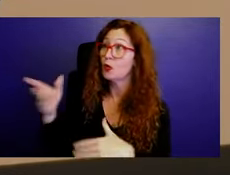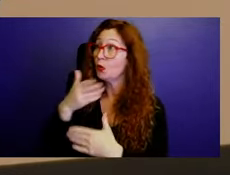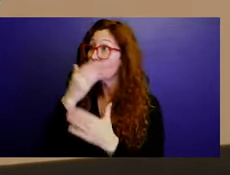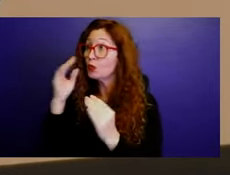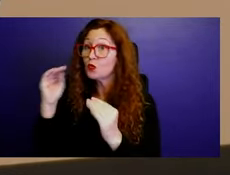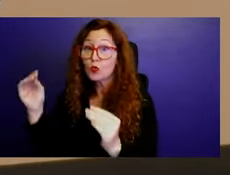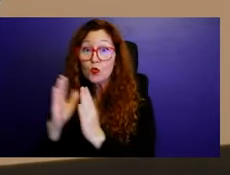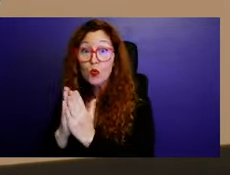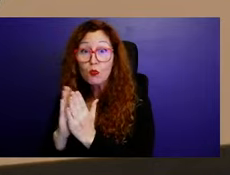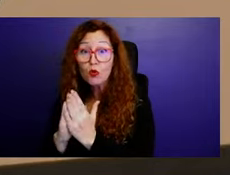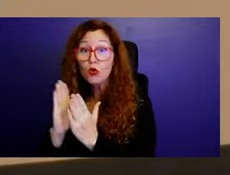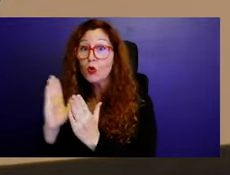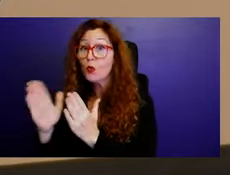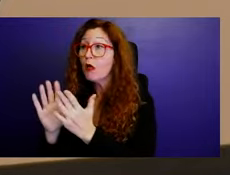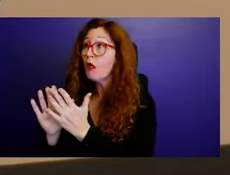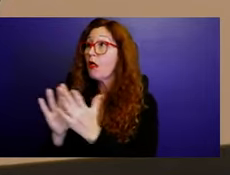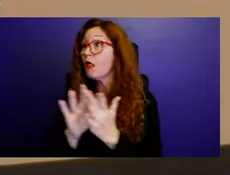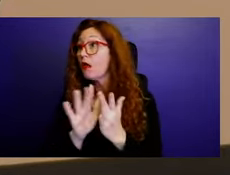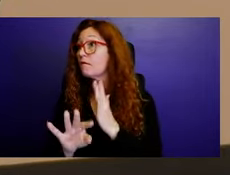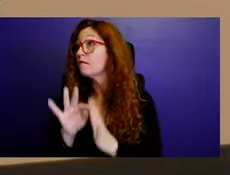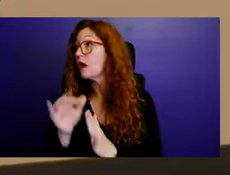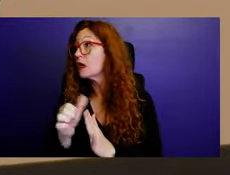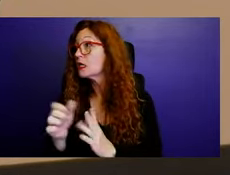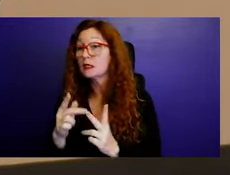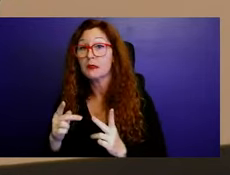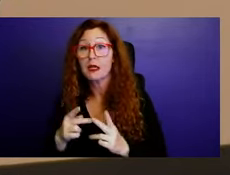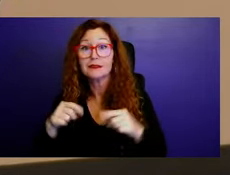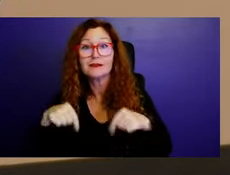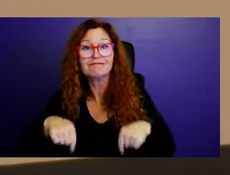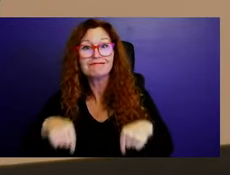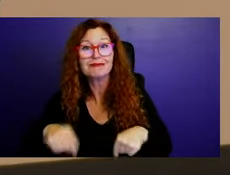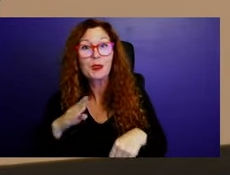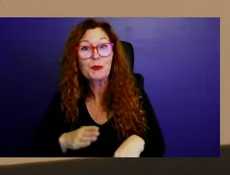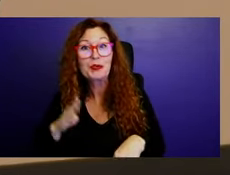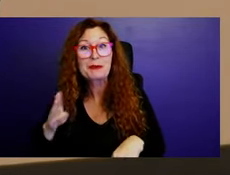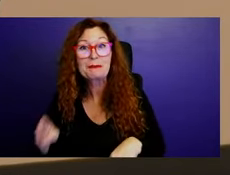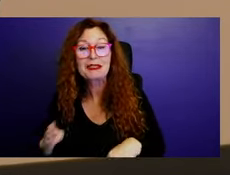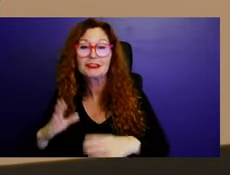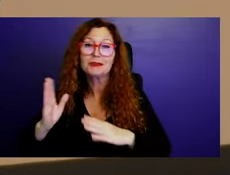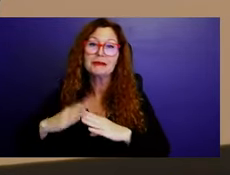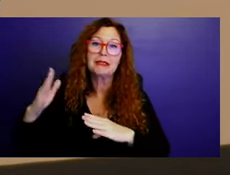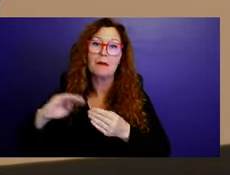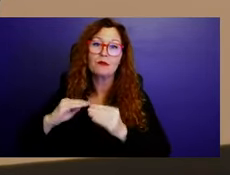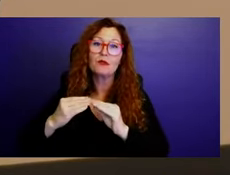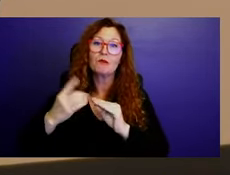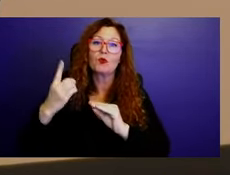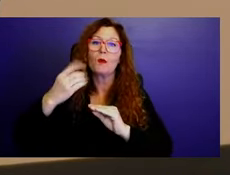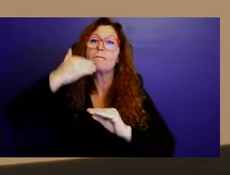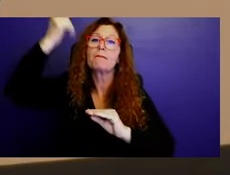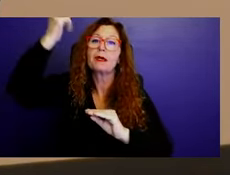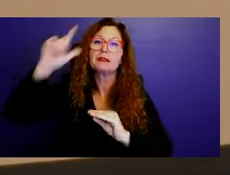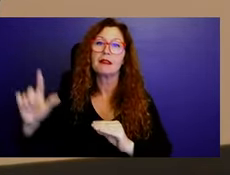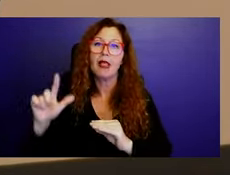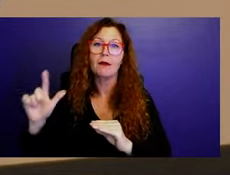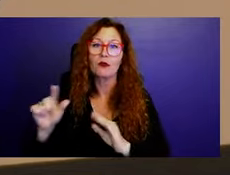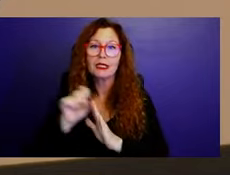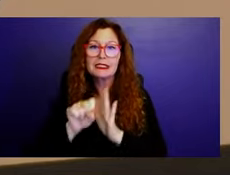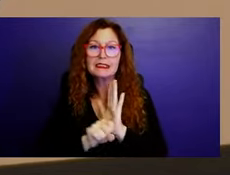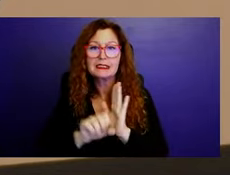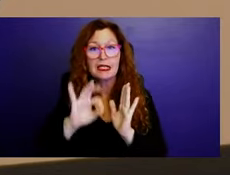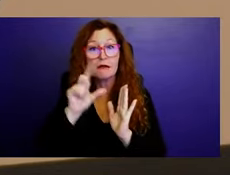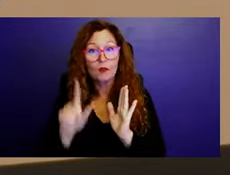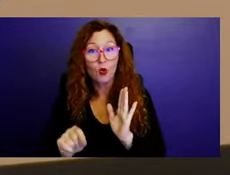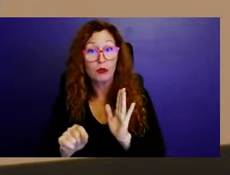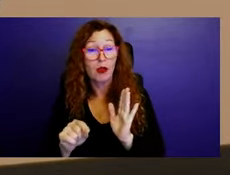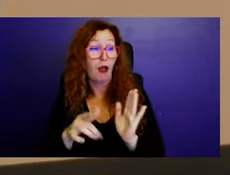voted number one library in the state. I think we need to keep it up and maybe become number one in the country. This is very positive.